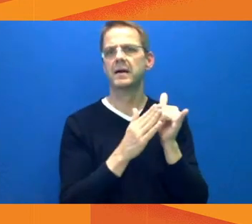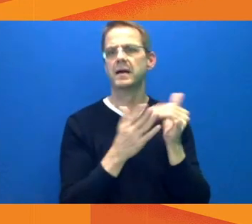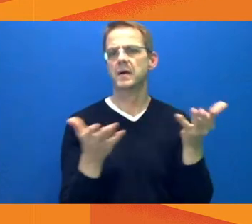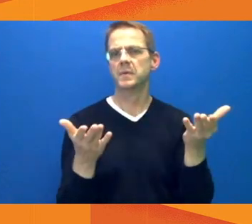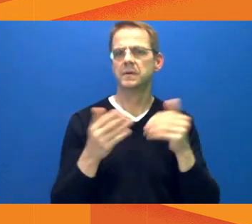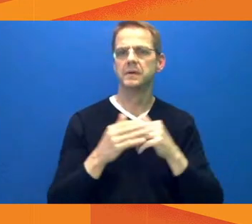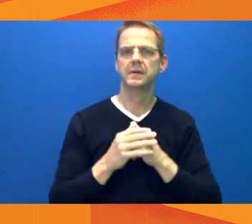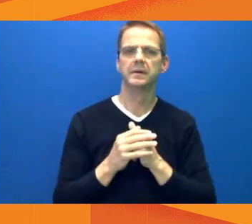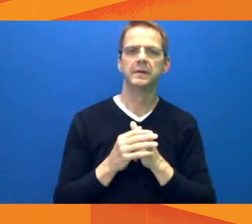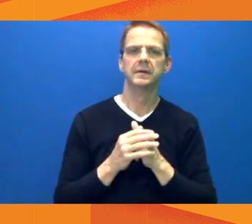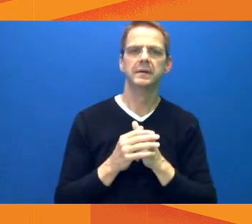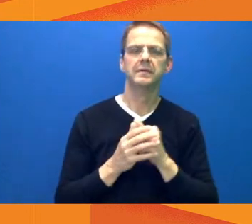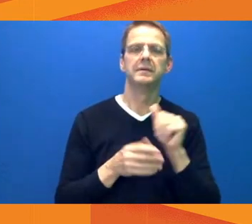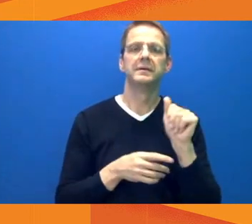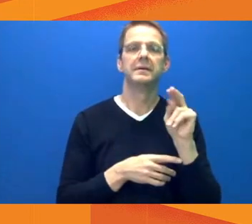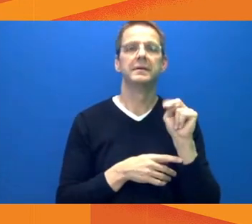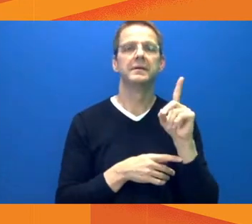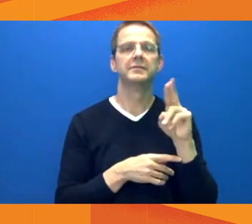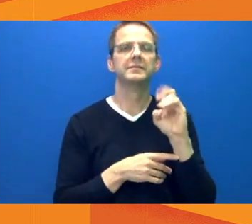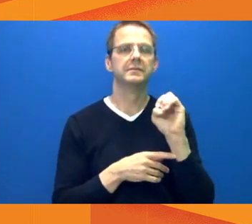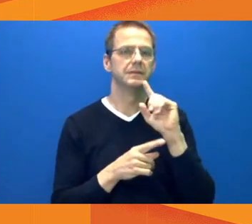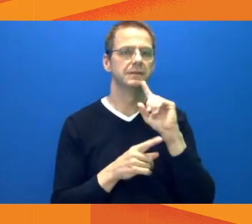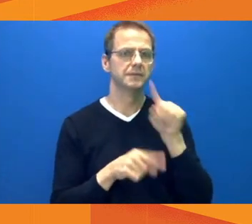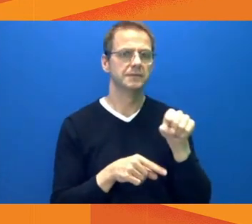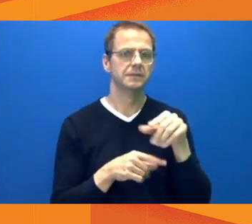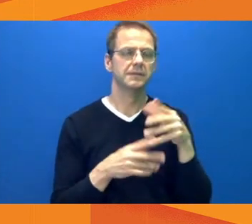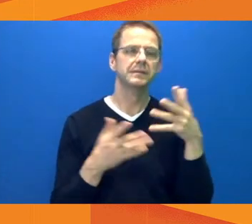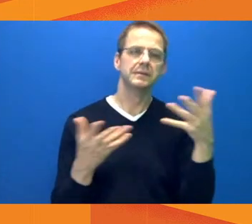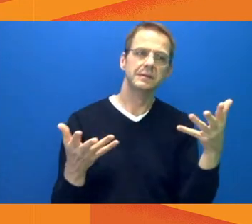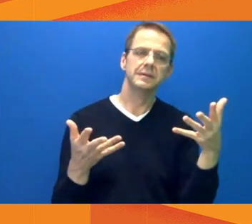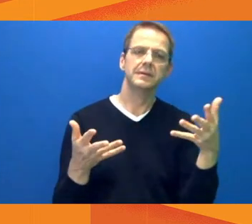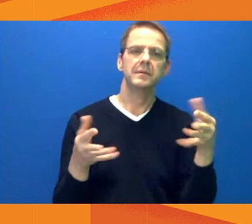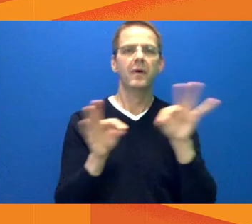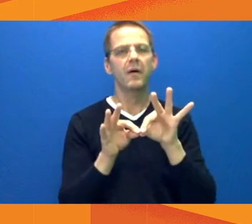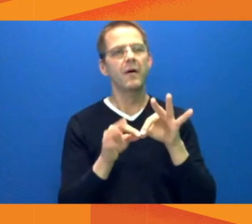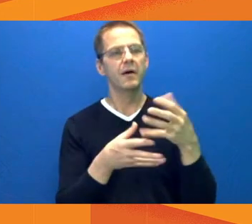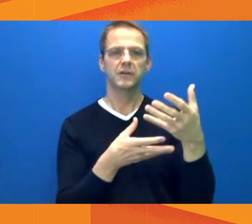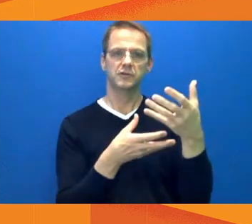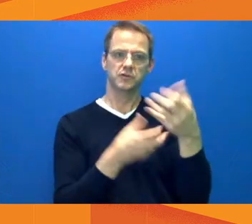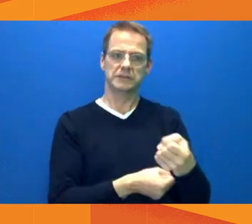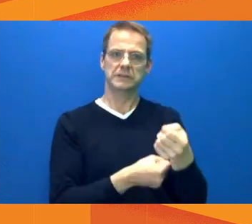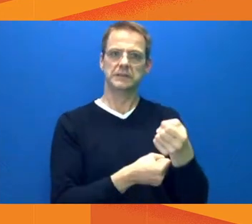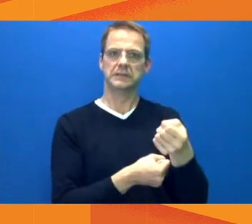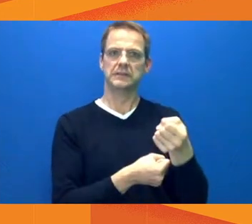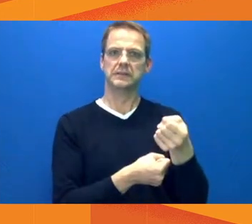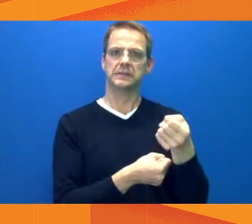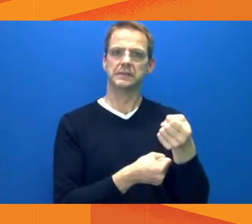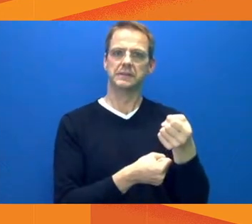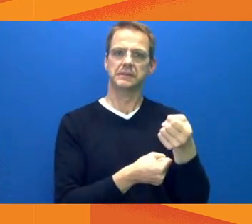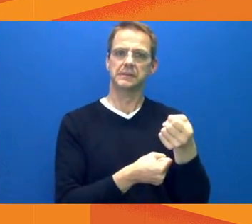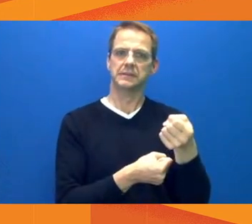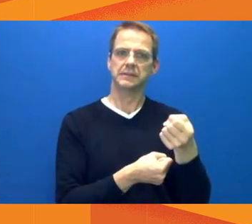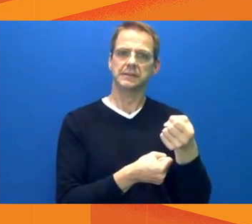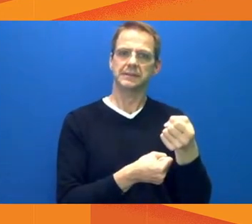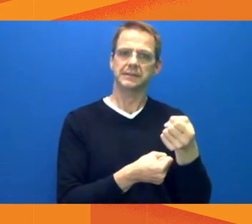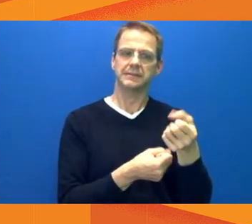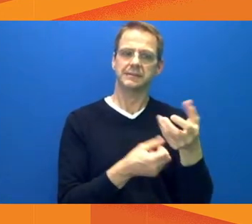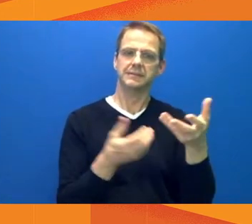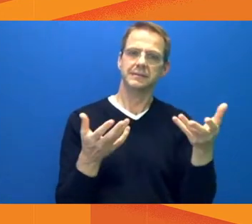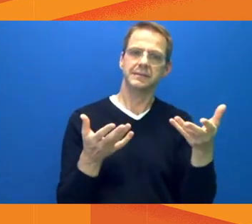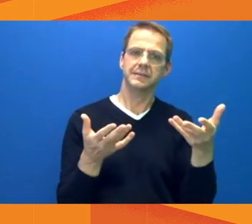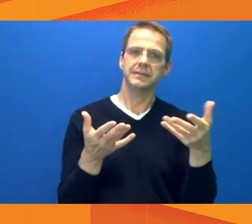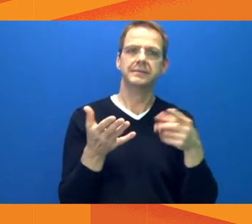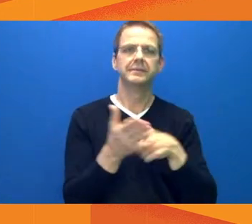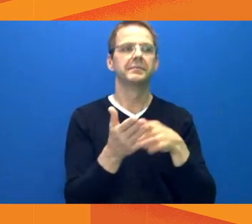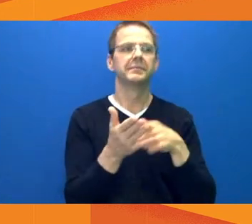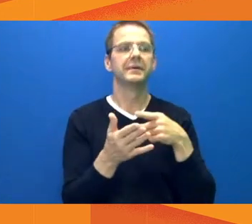public enforcement agencies, and they continue to triage the public complaints and respond to them. So we are monitoring the